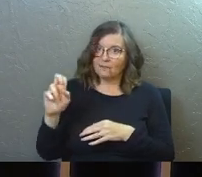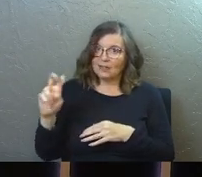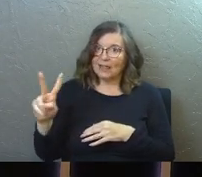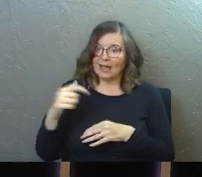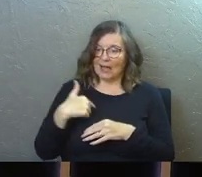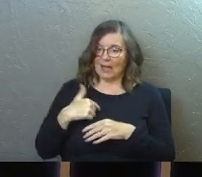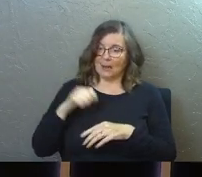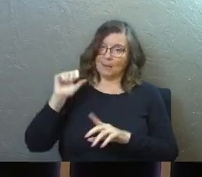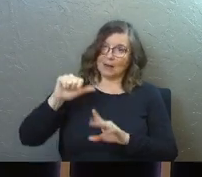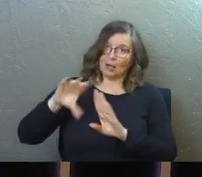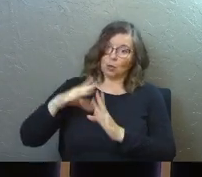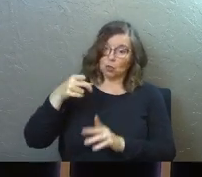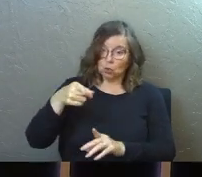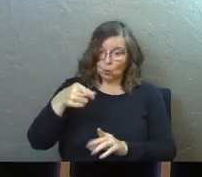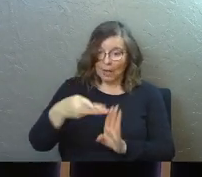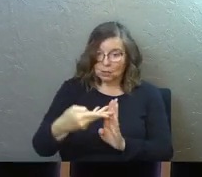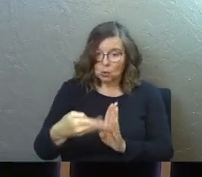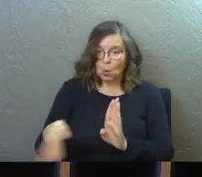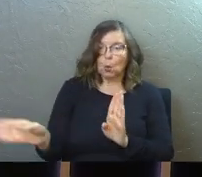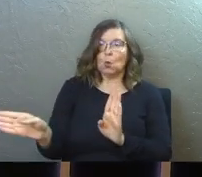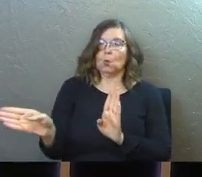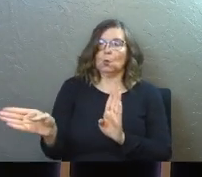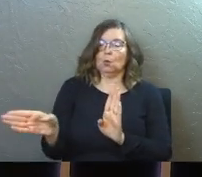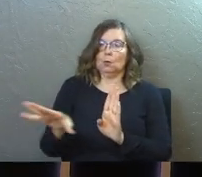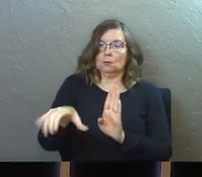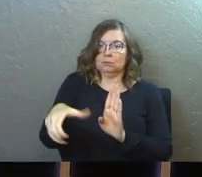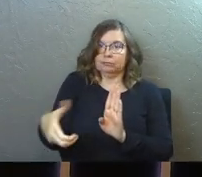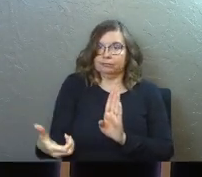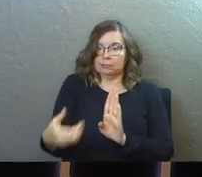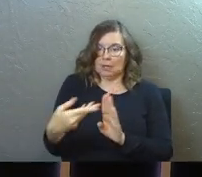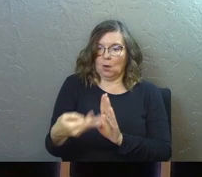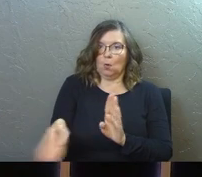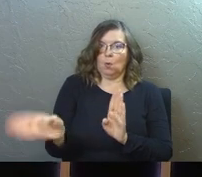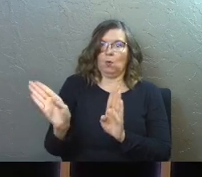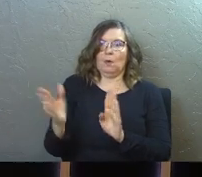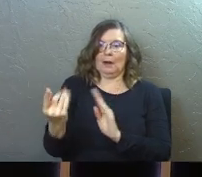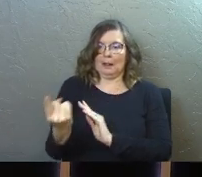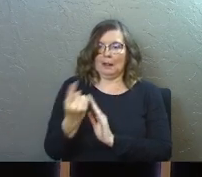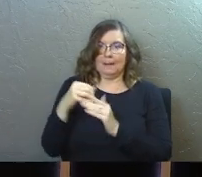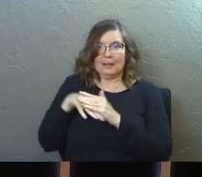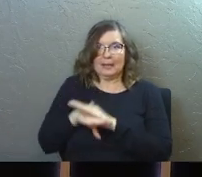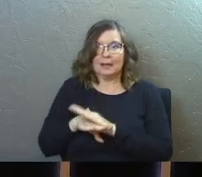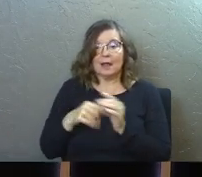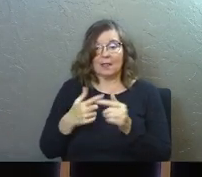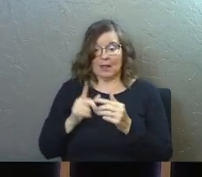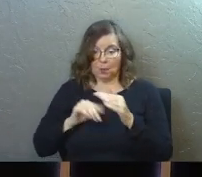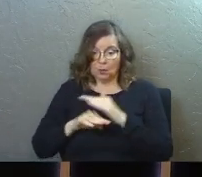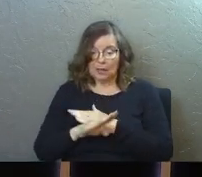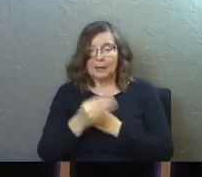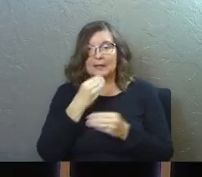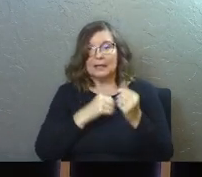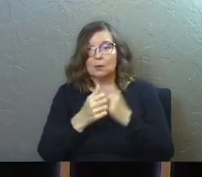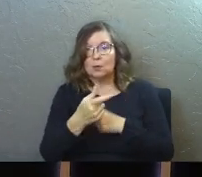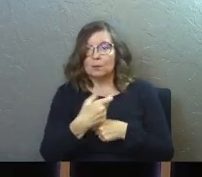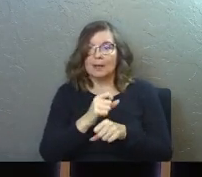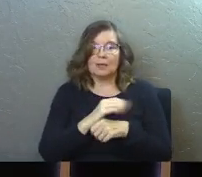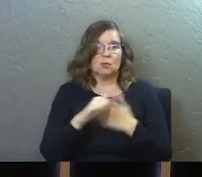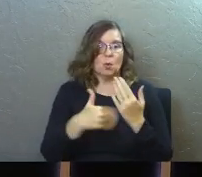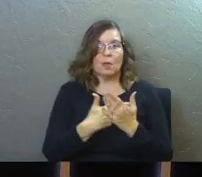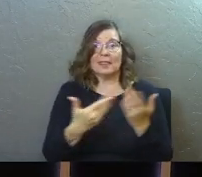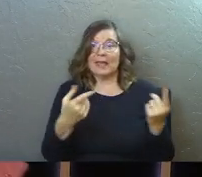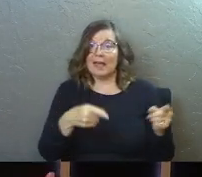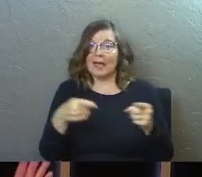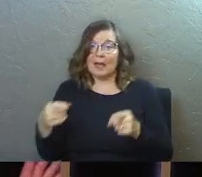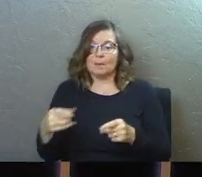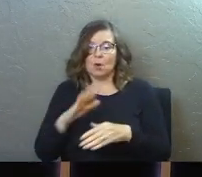I'm the one knocking at the door, but you're the one who has to turn the handle and let me in. And then I'm going to come in and eat with you. I'm going to make this whole